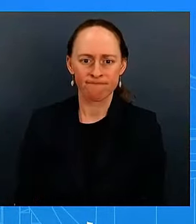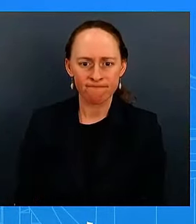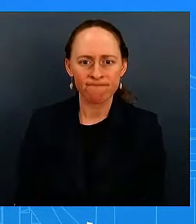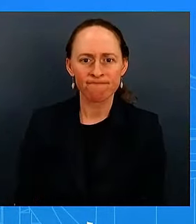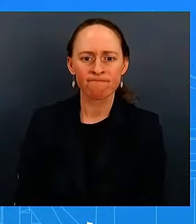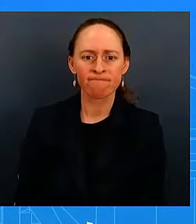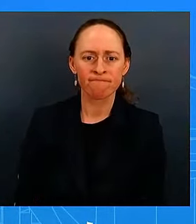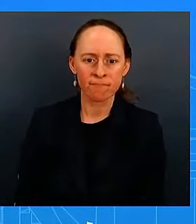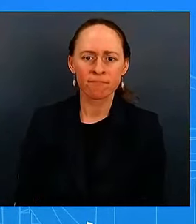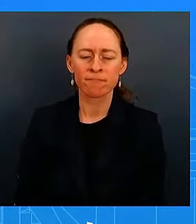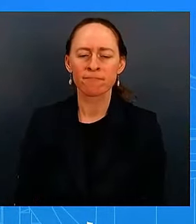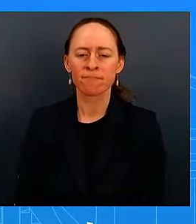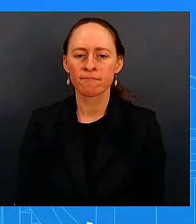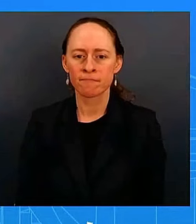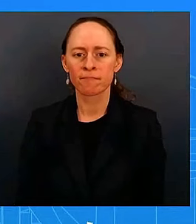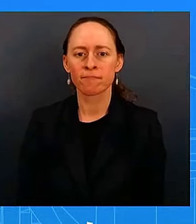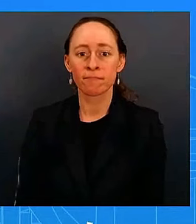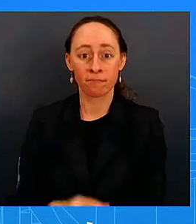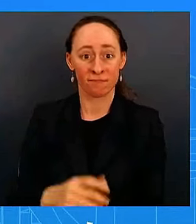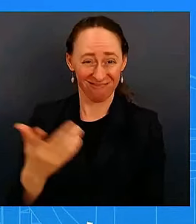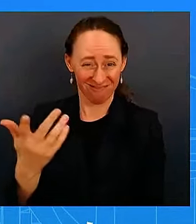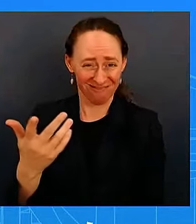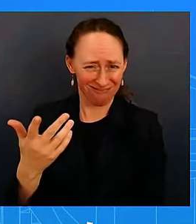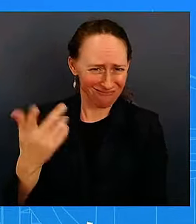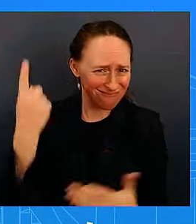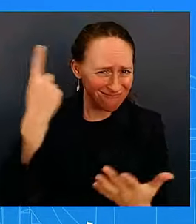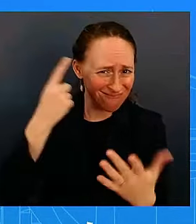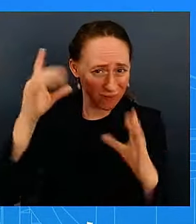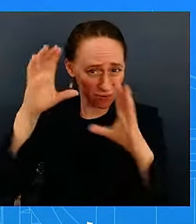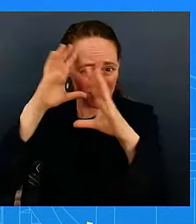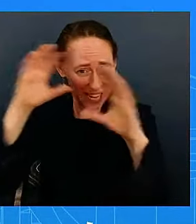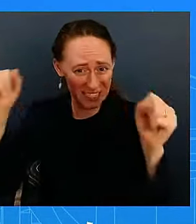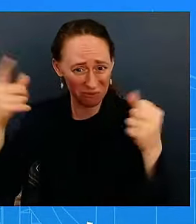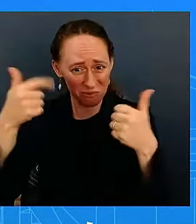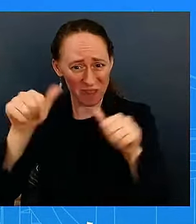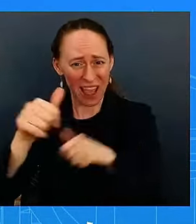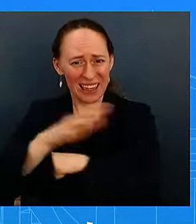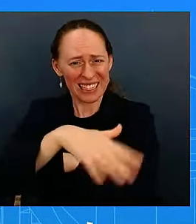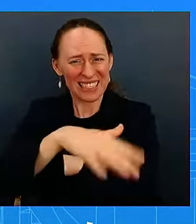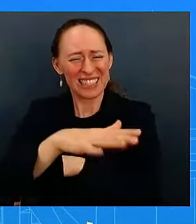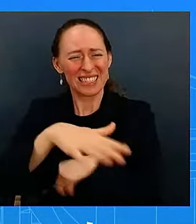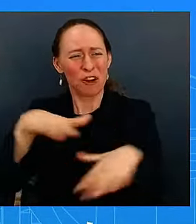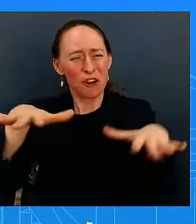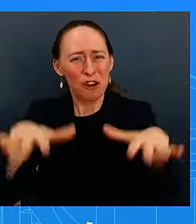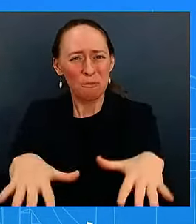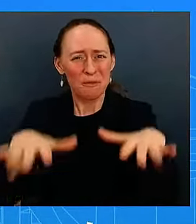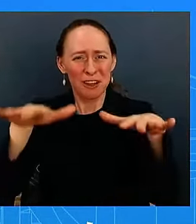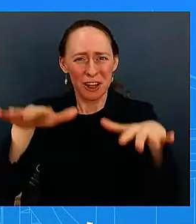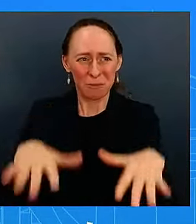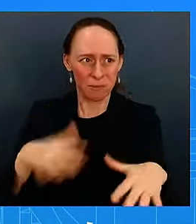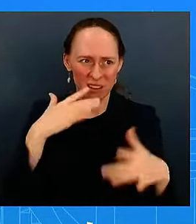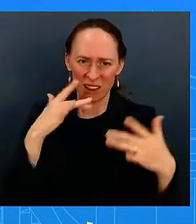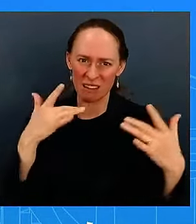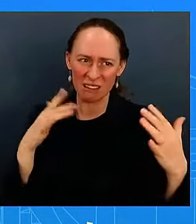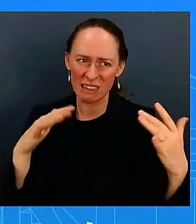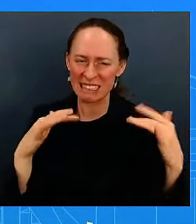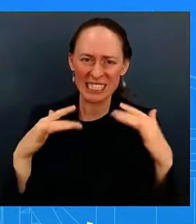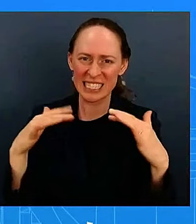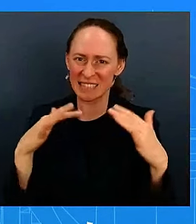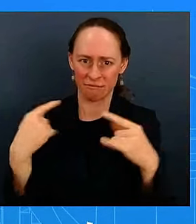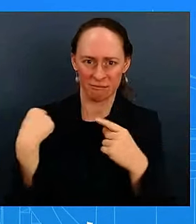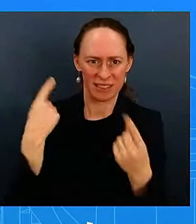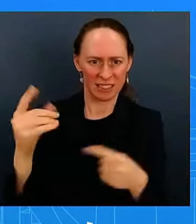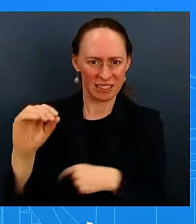contain that front since october 7th the administration held that out in the days after as a success has he reached the limits of his influence